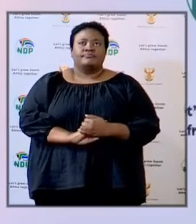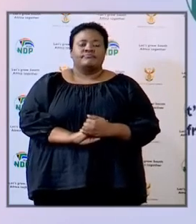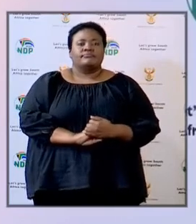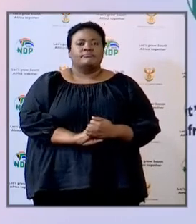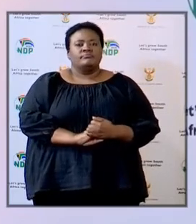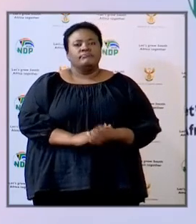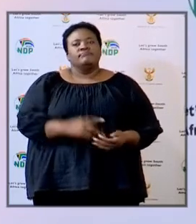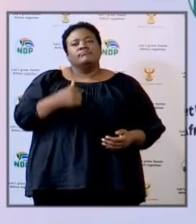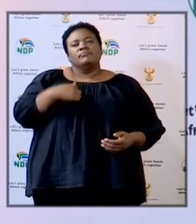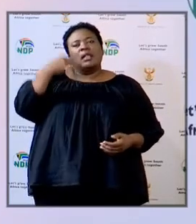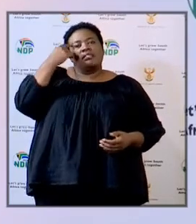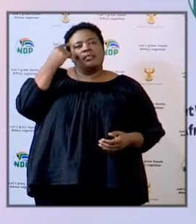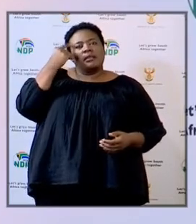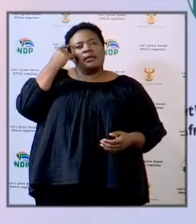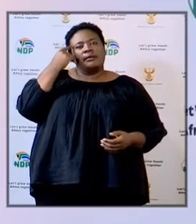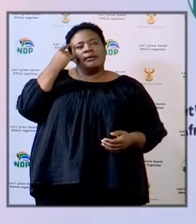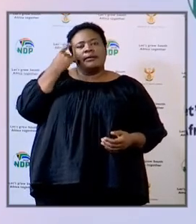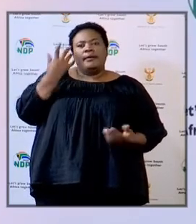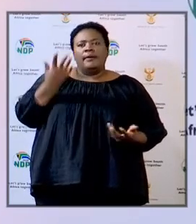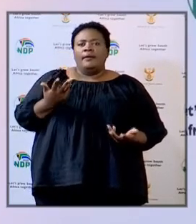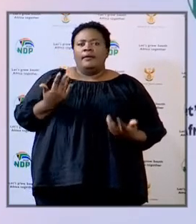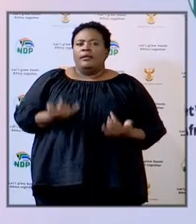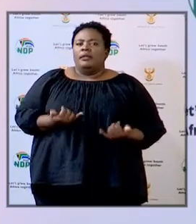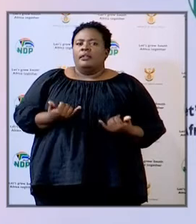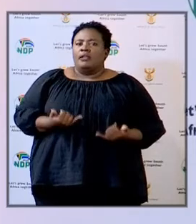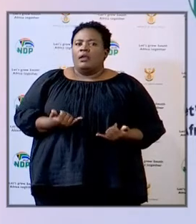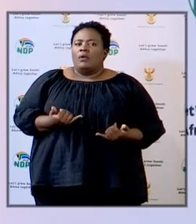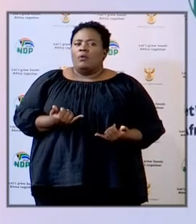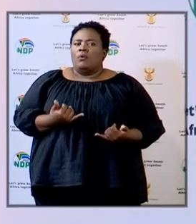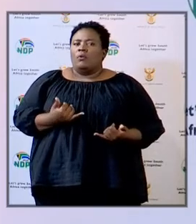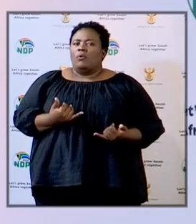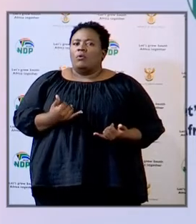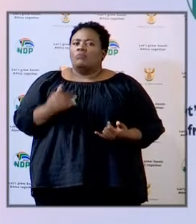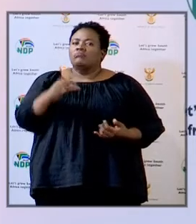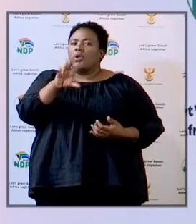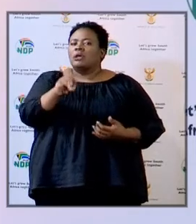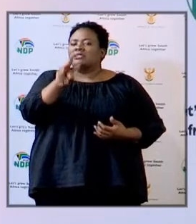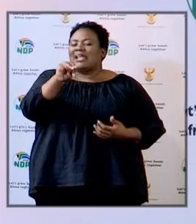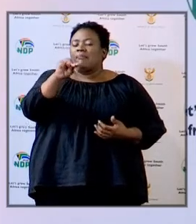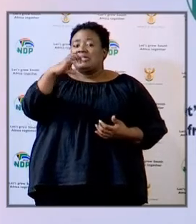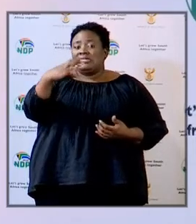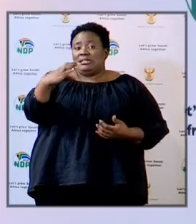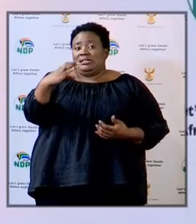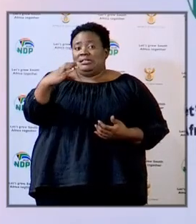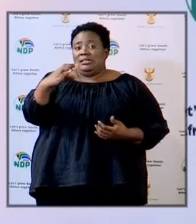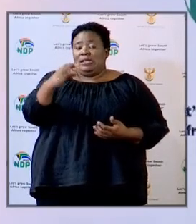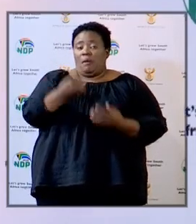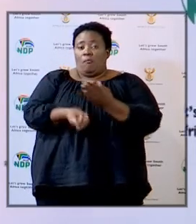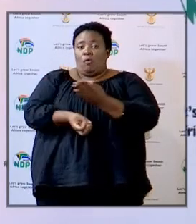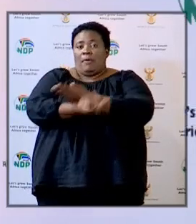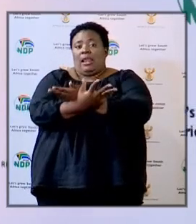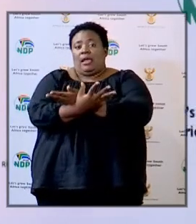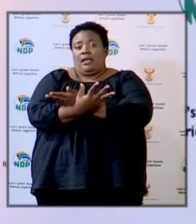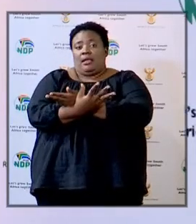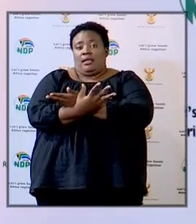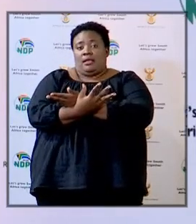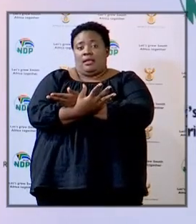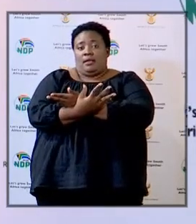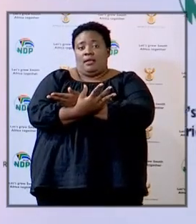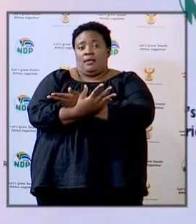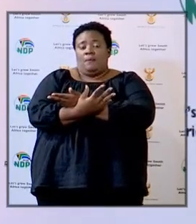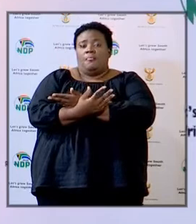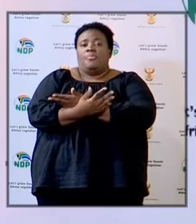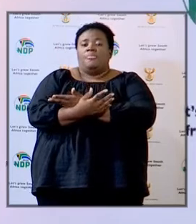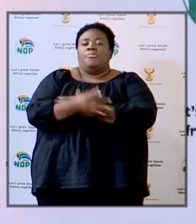think I will now bring MEC Mpumalanga Mpumalanga